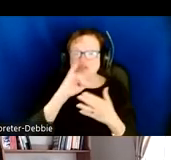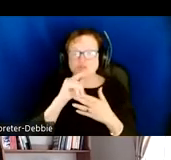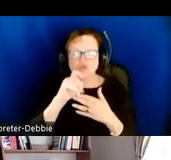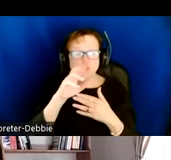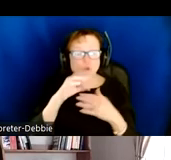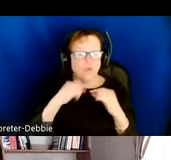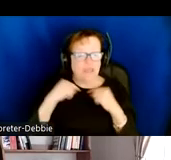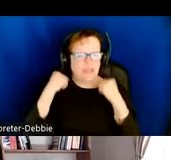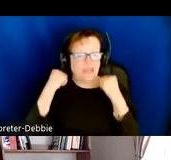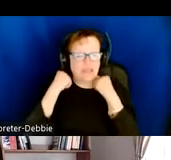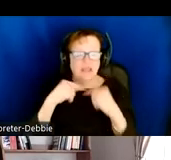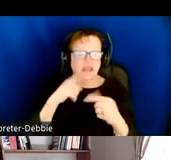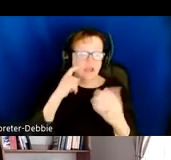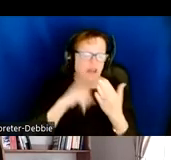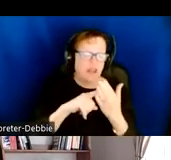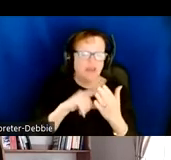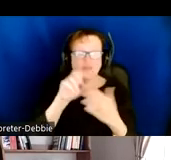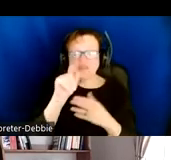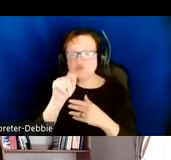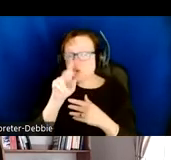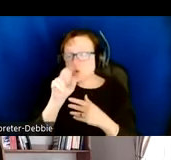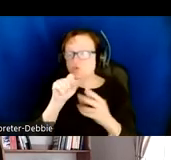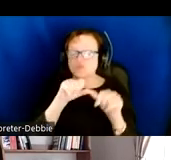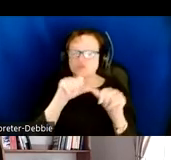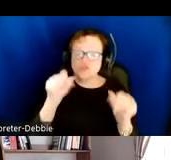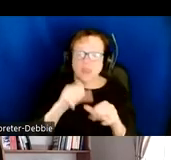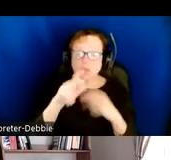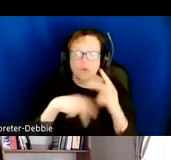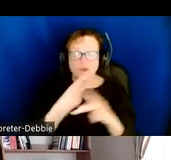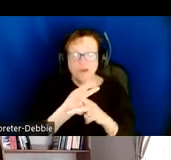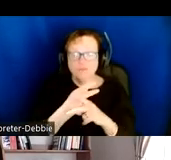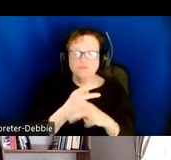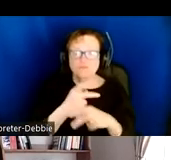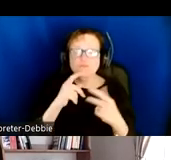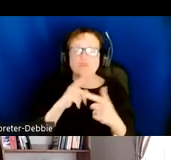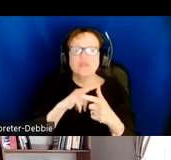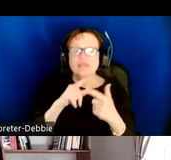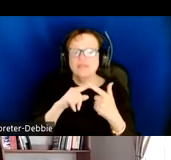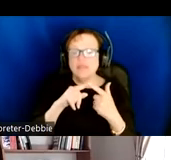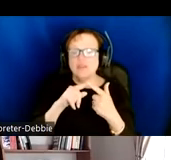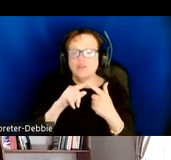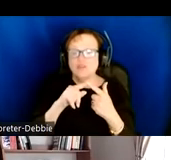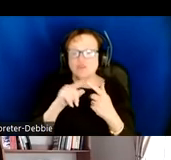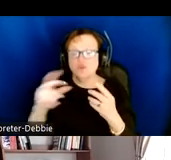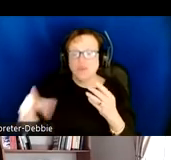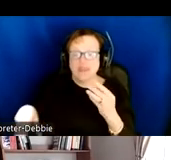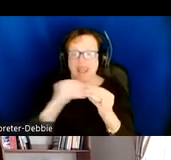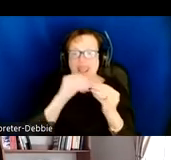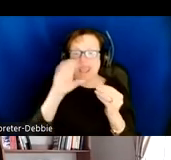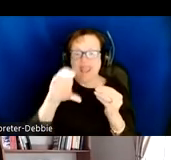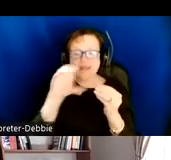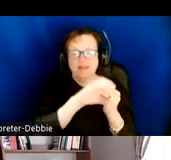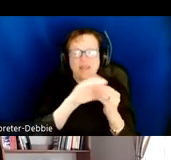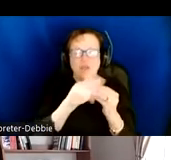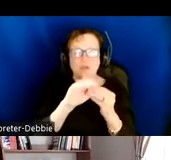identify the stones and the shape and what type it is and everything, you could make a plugin module that just looks for those kinds